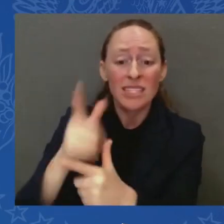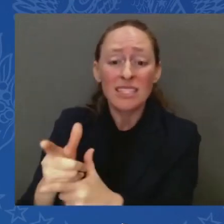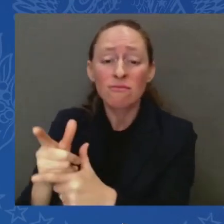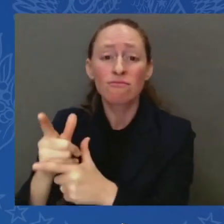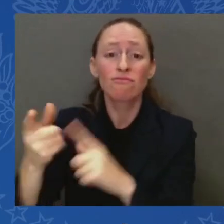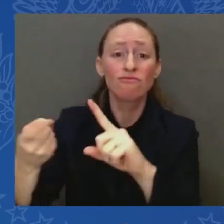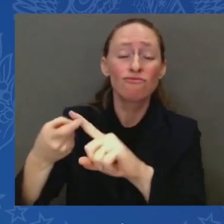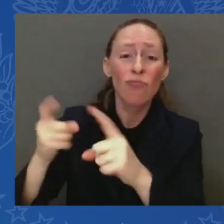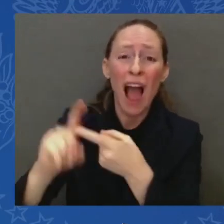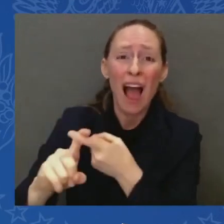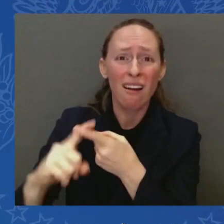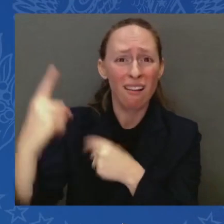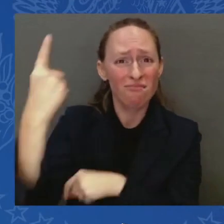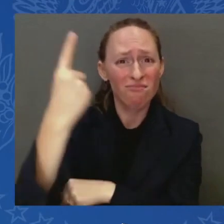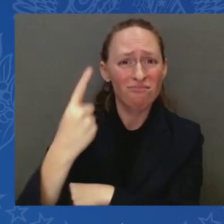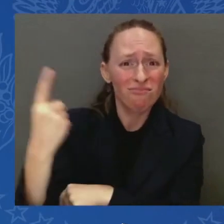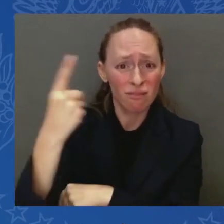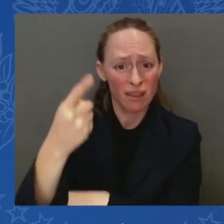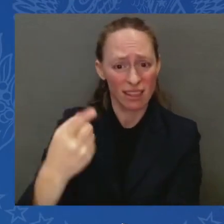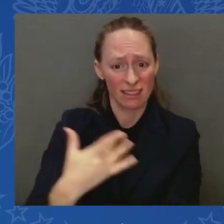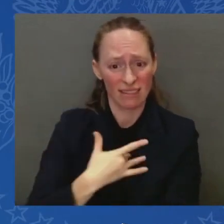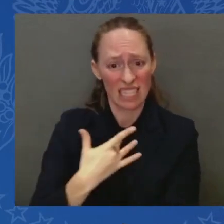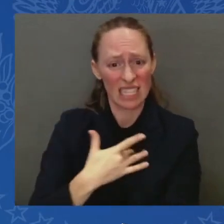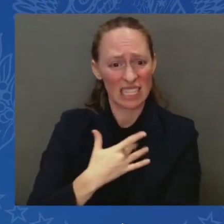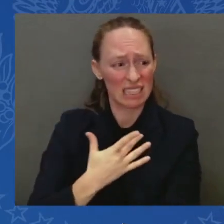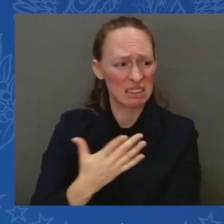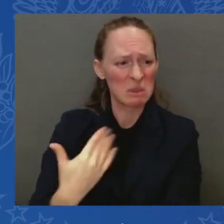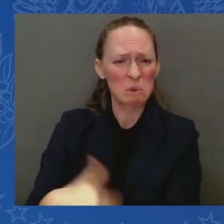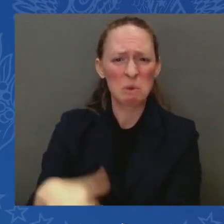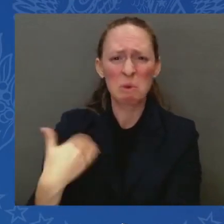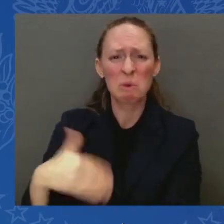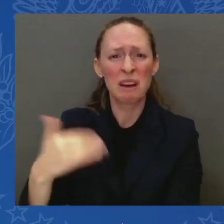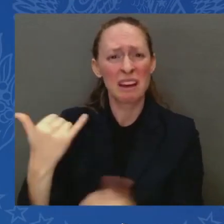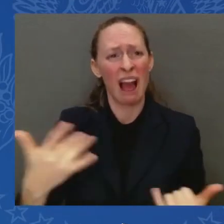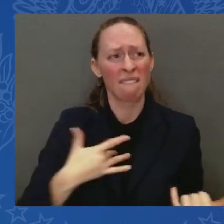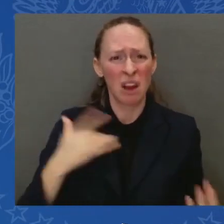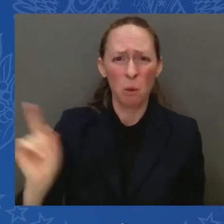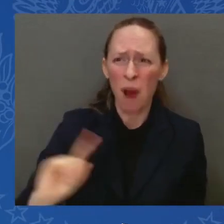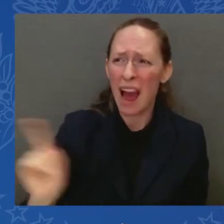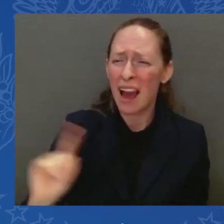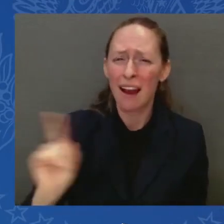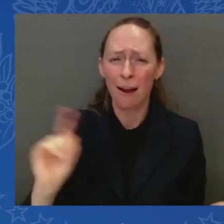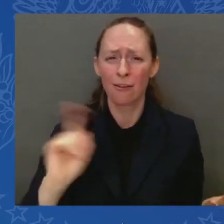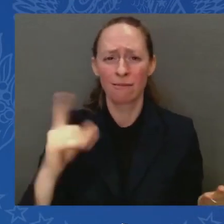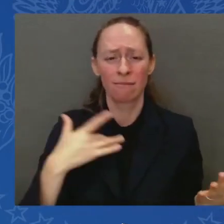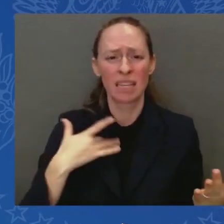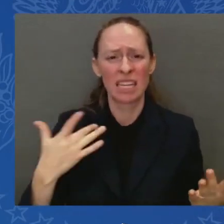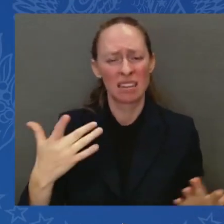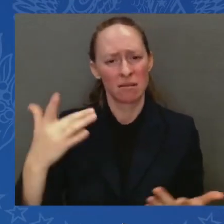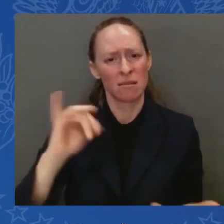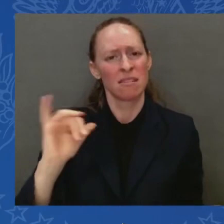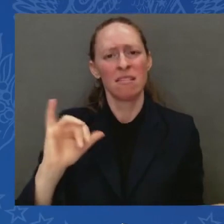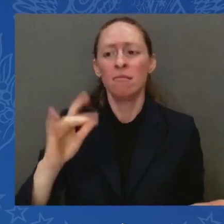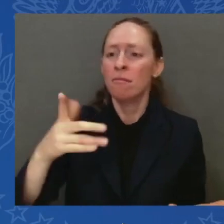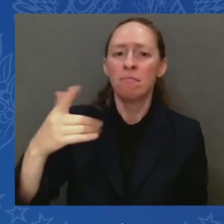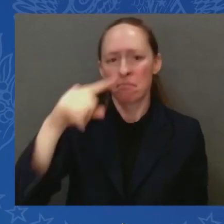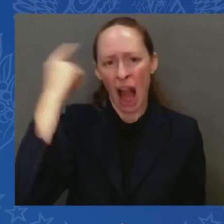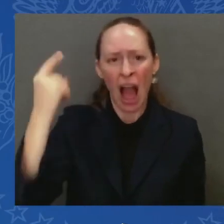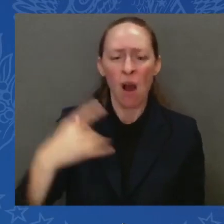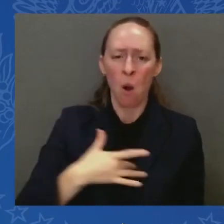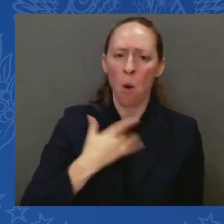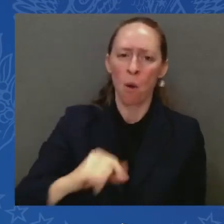faith in your soul, staring at that empty chair, sitting Shiva, the first Sabbath without them.